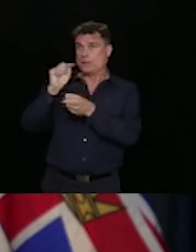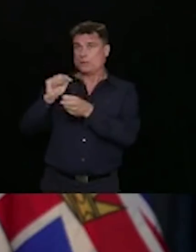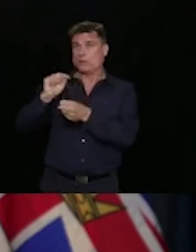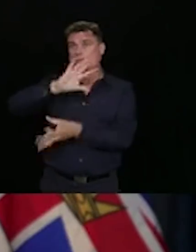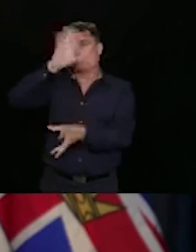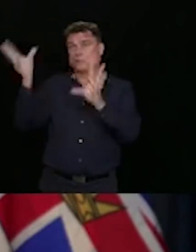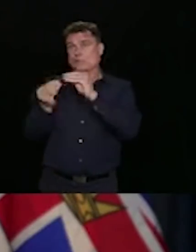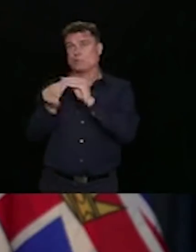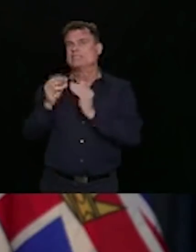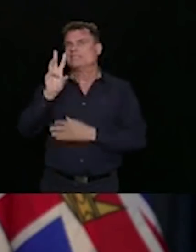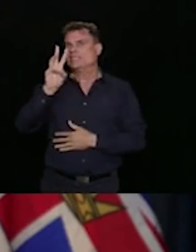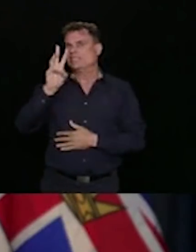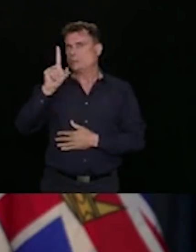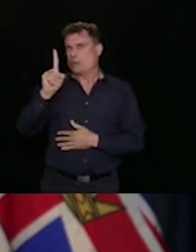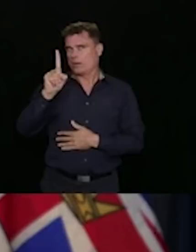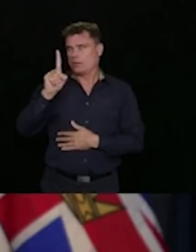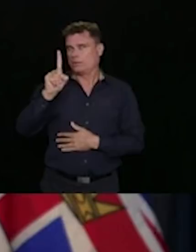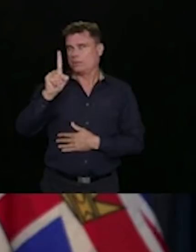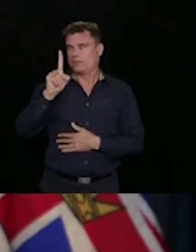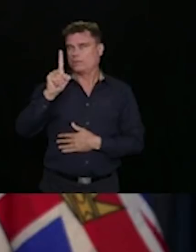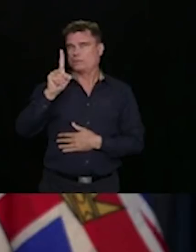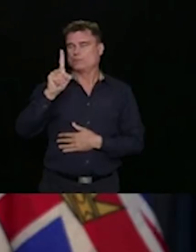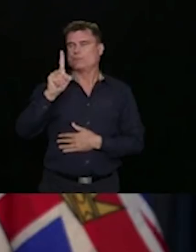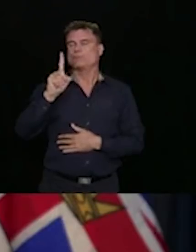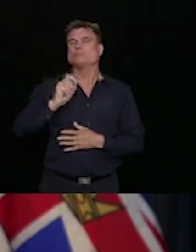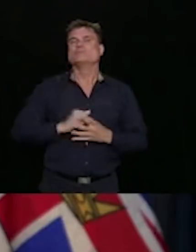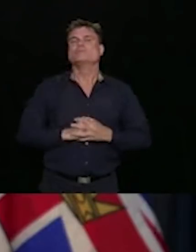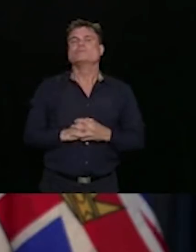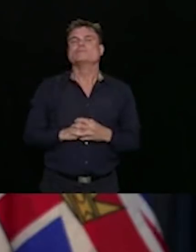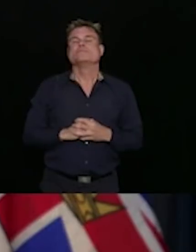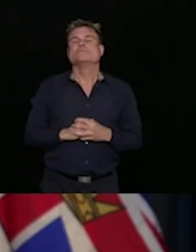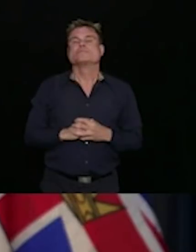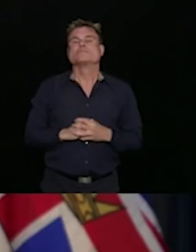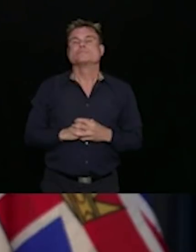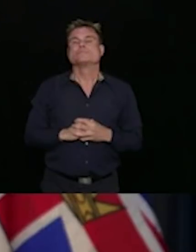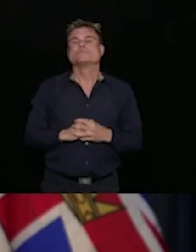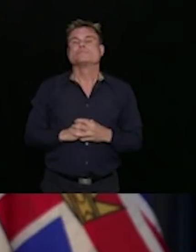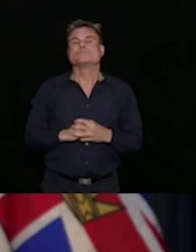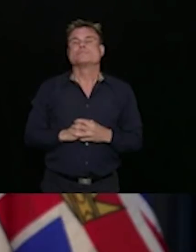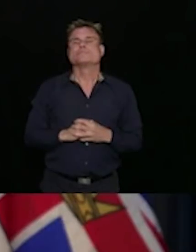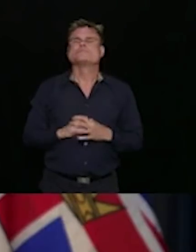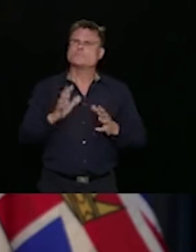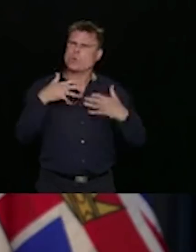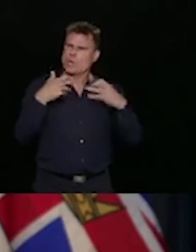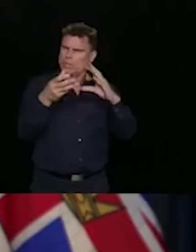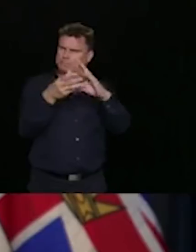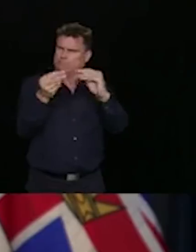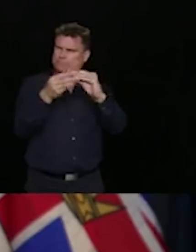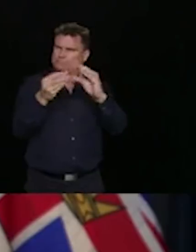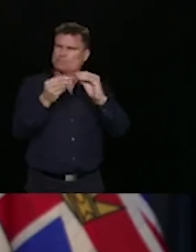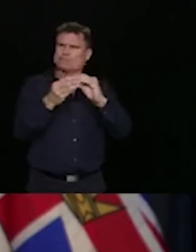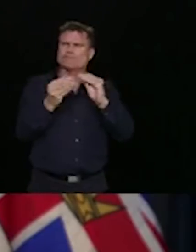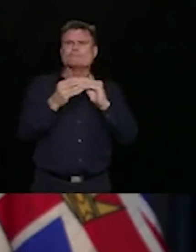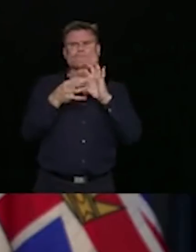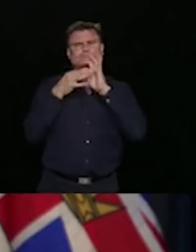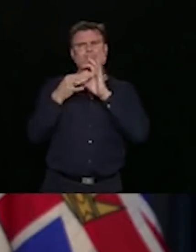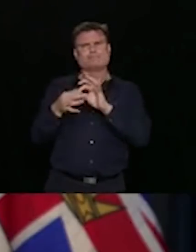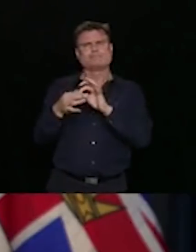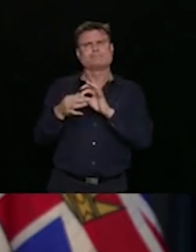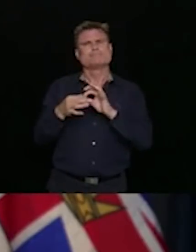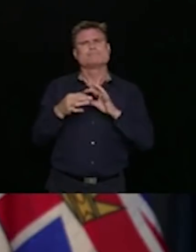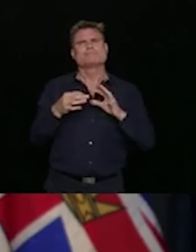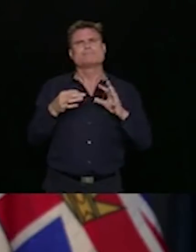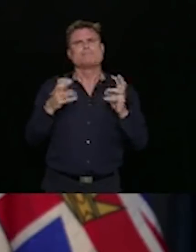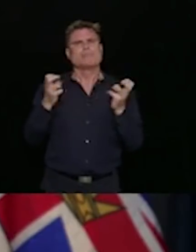So also today we are going to be talking a little bit more about the epidemiology that we've had here in British